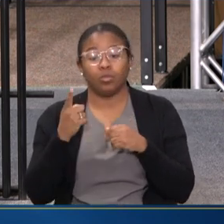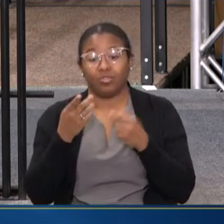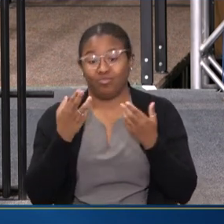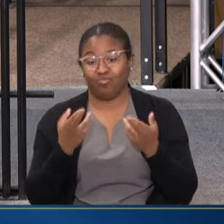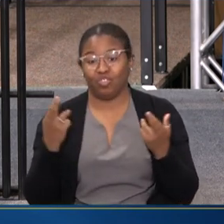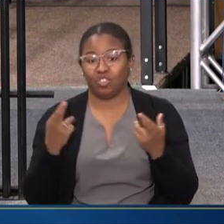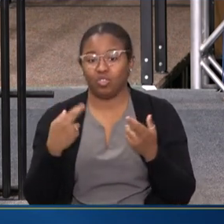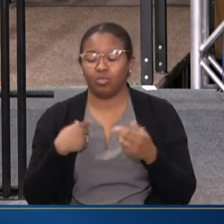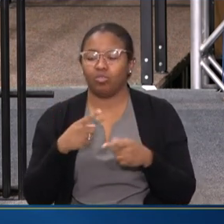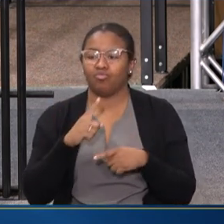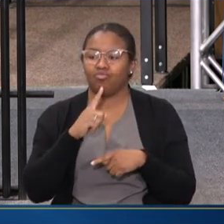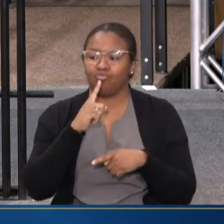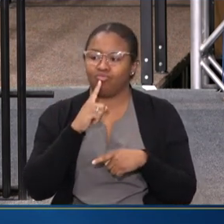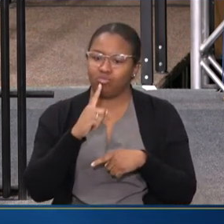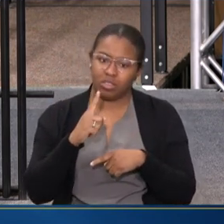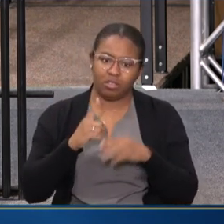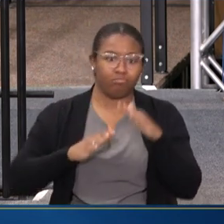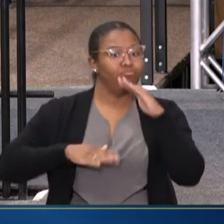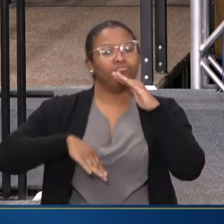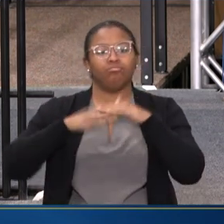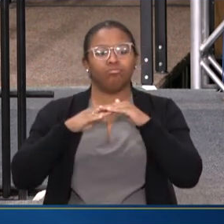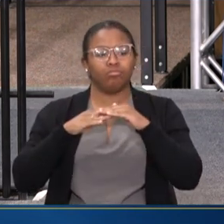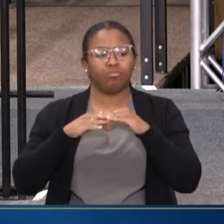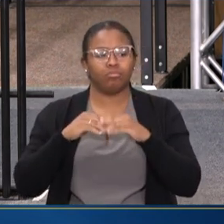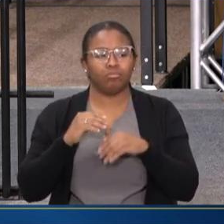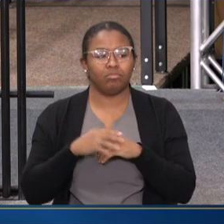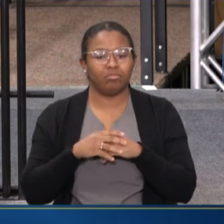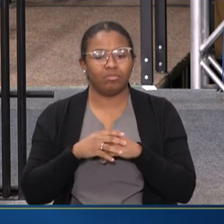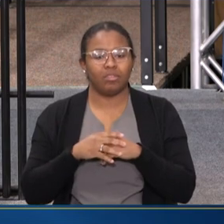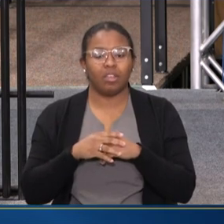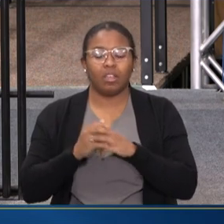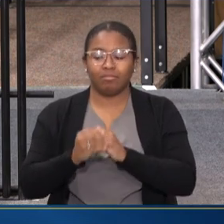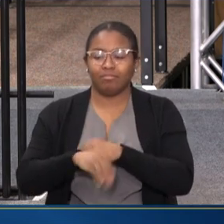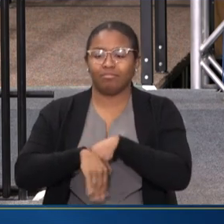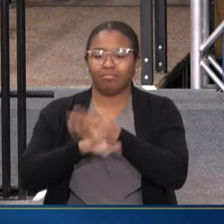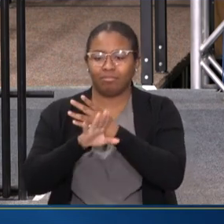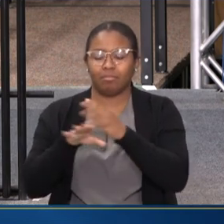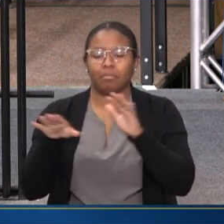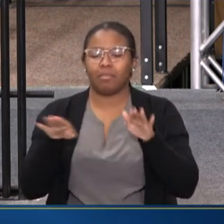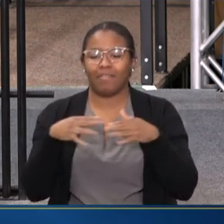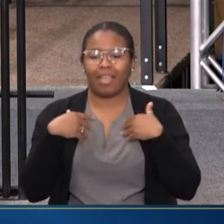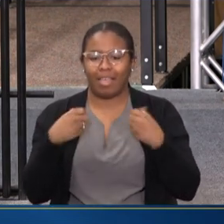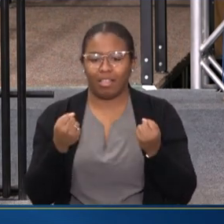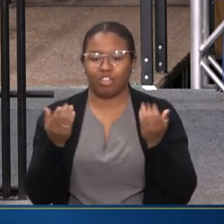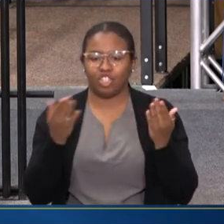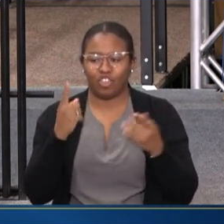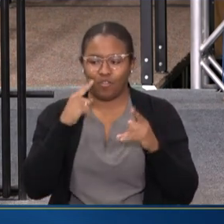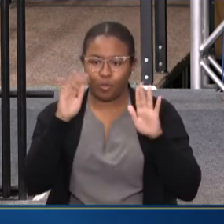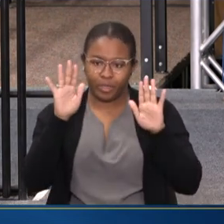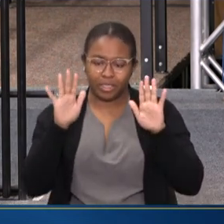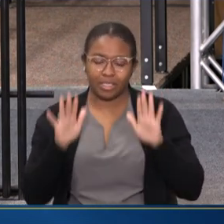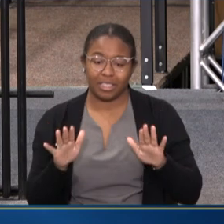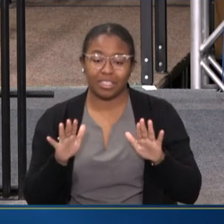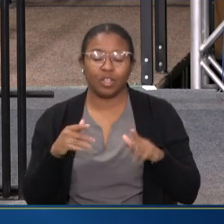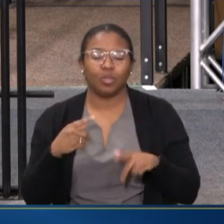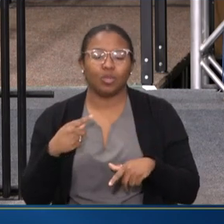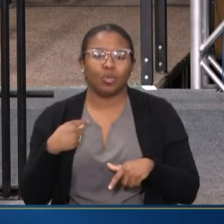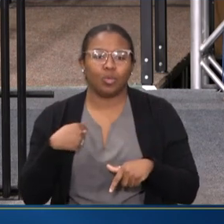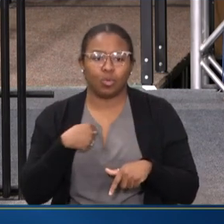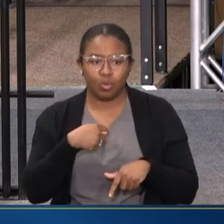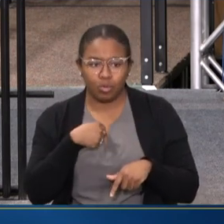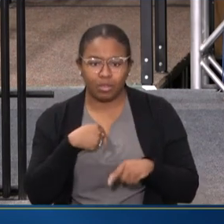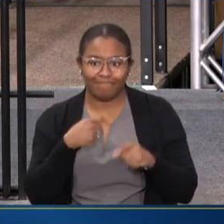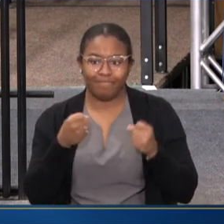MAXIMIZED ON IS OUR TELEBEHAVIORAL HEALTH CENTER FOR EXCELLENCE, WHICH WE WERE ABLE TO,